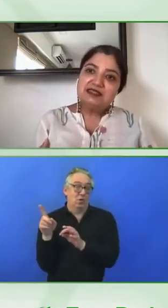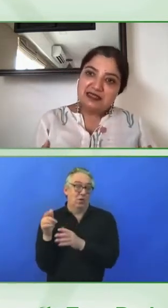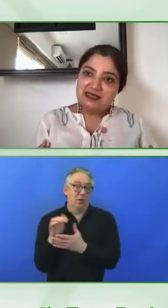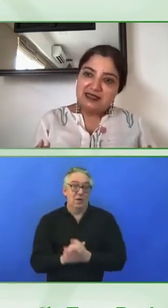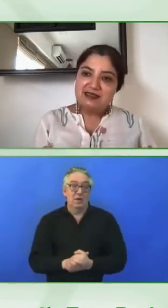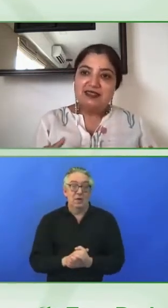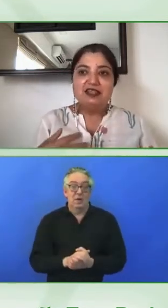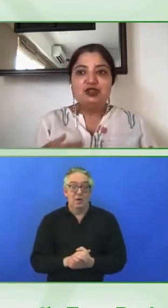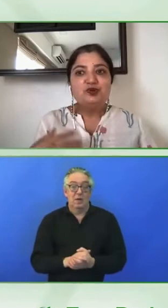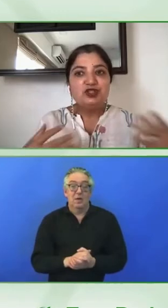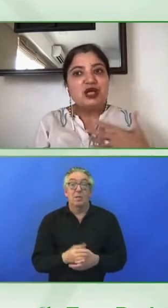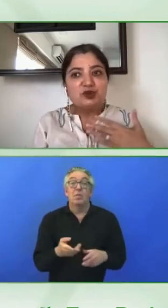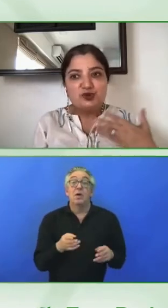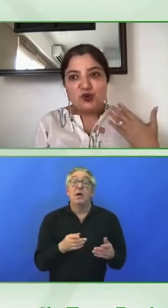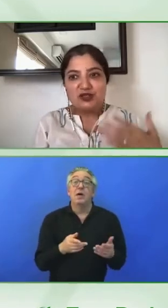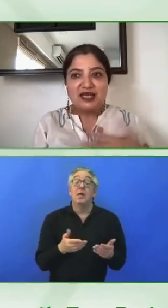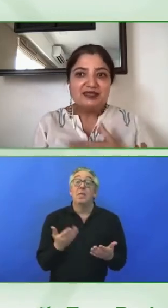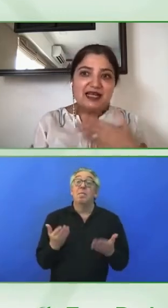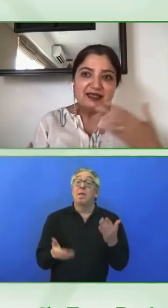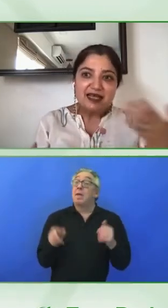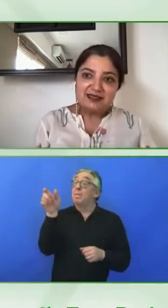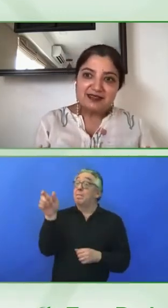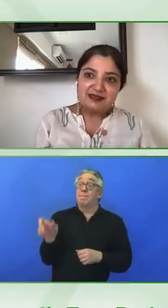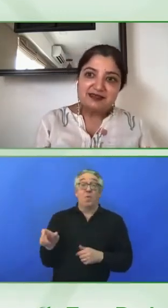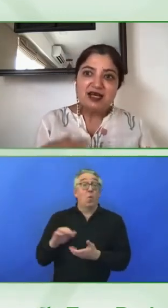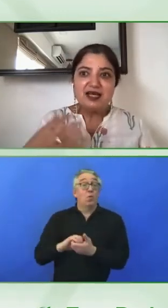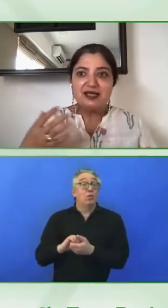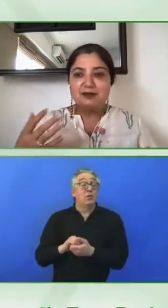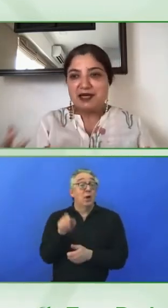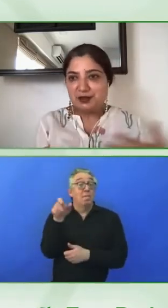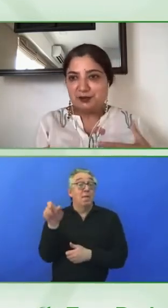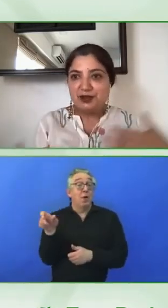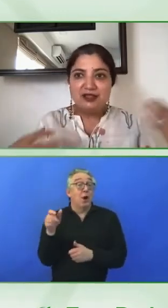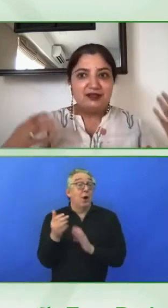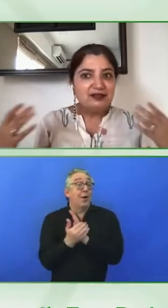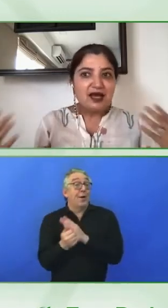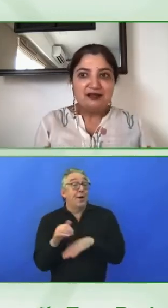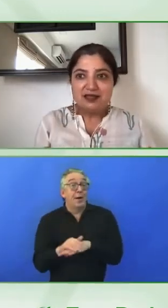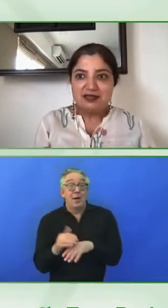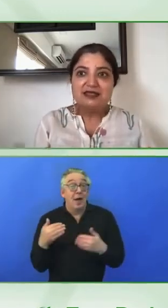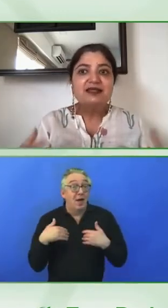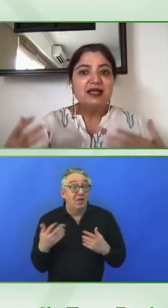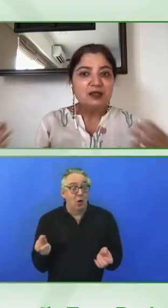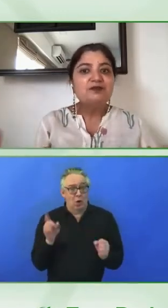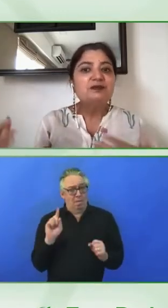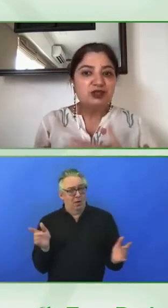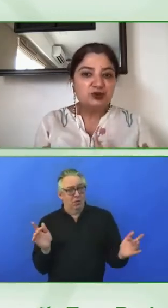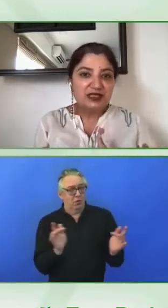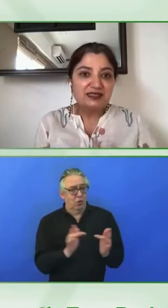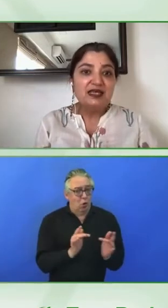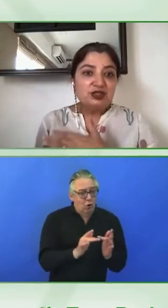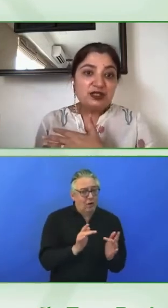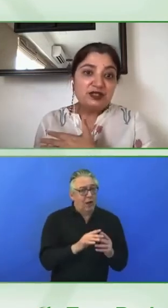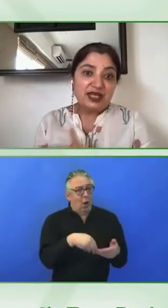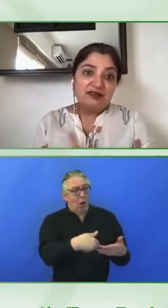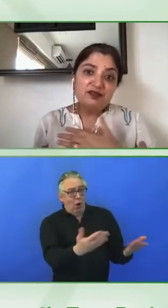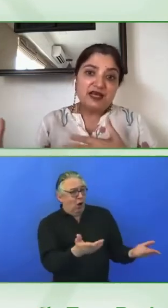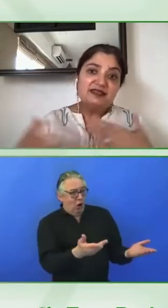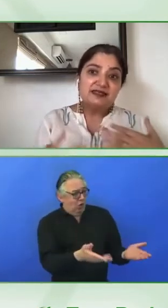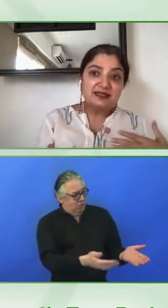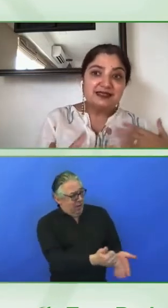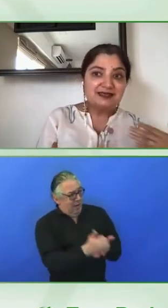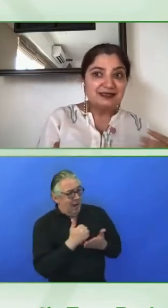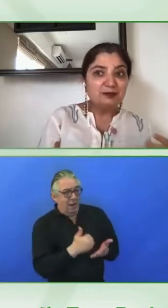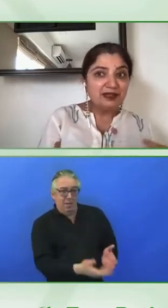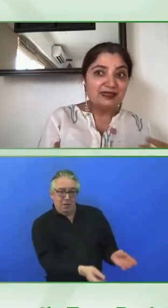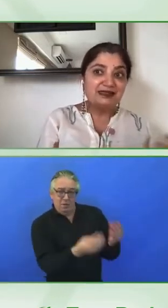have internal skill sets, they need to reach out to organize like Access Israel, Barrier Break, and others that can help them do this so they get